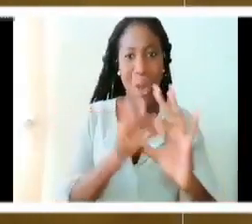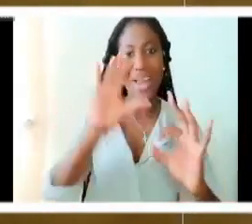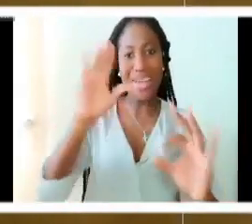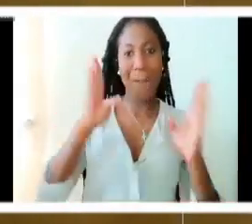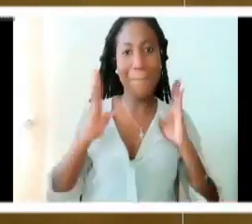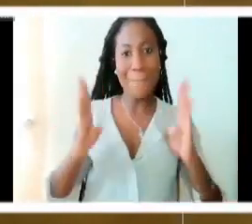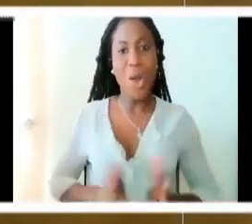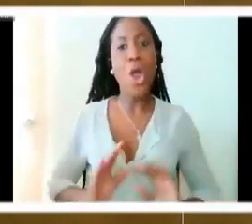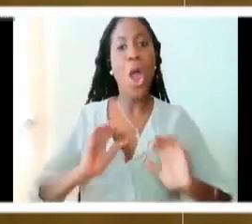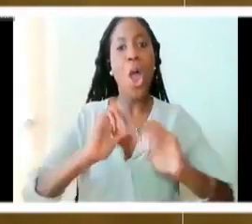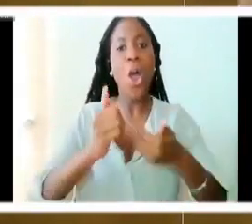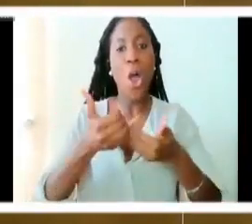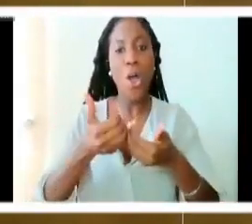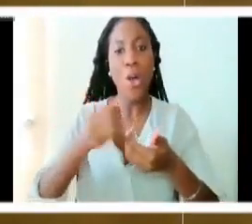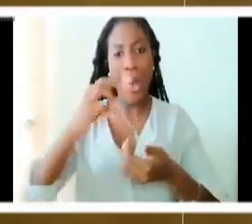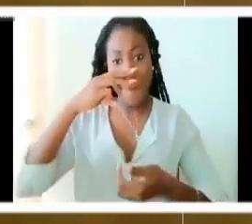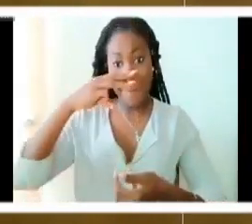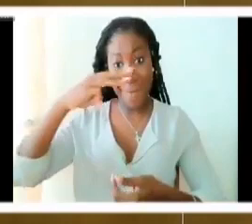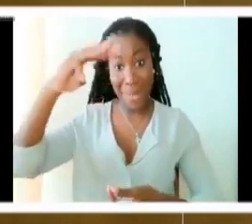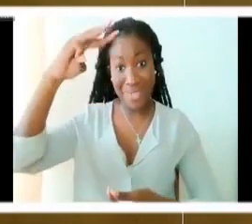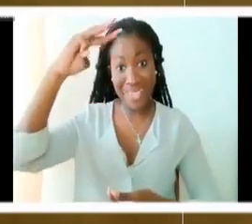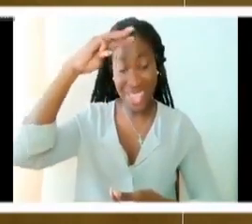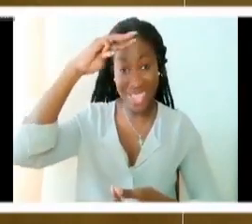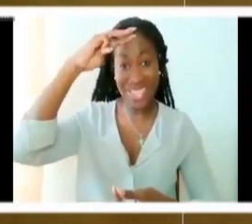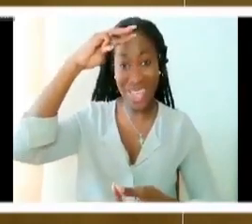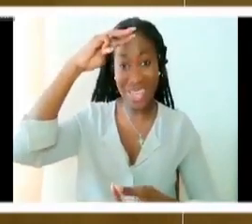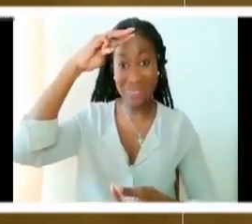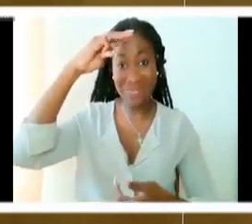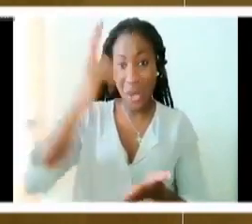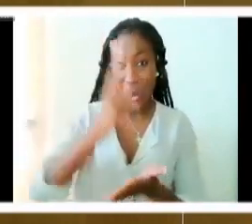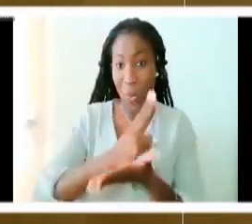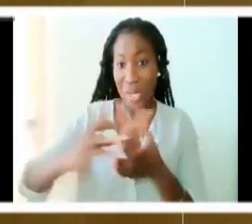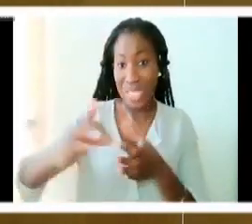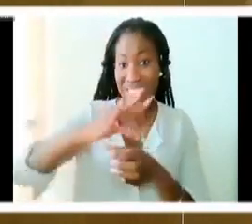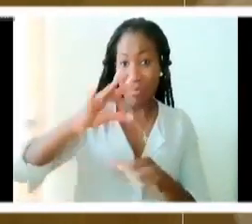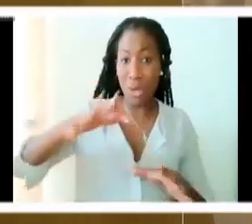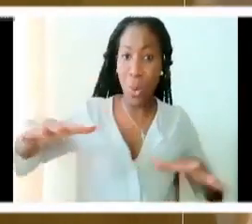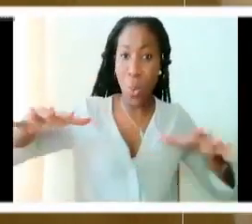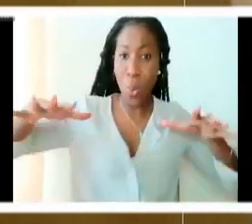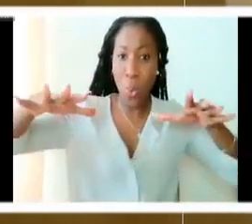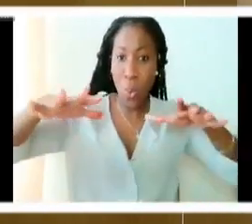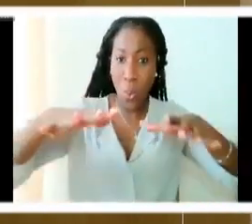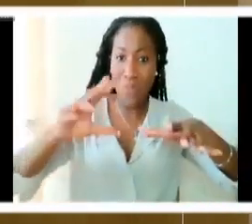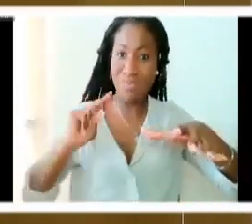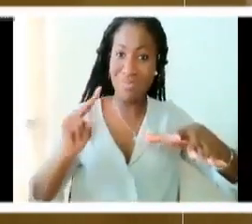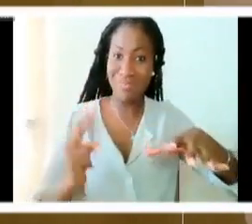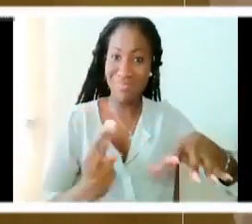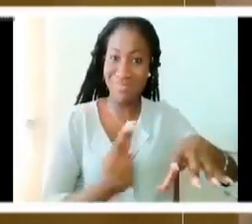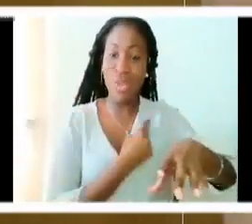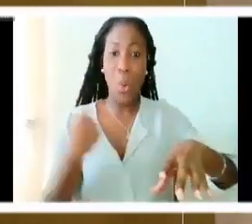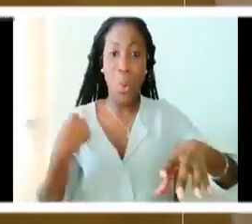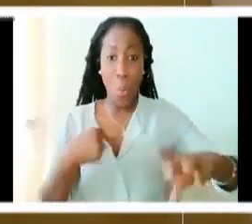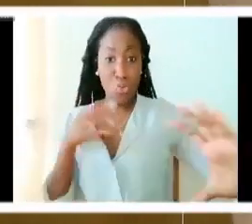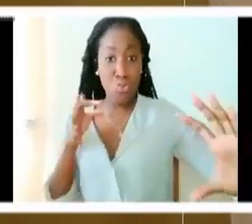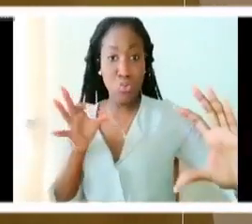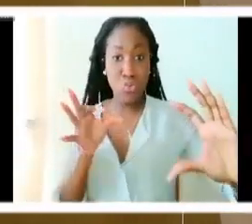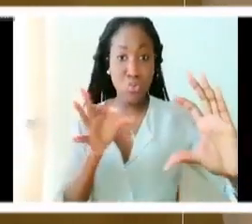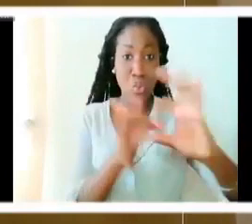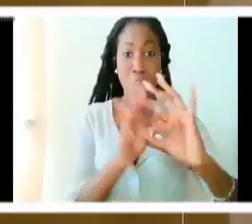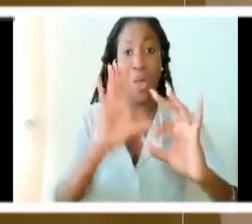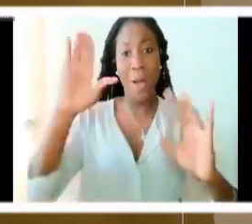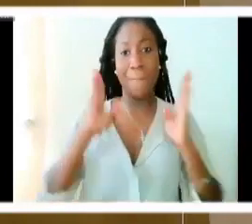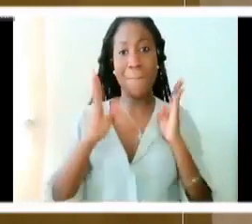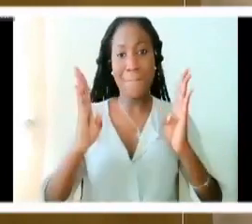baptism where we were overshadowed by the Holy Spirit we have become part of His body and adopted as